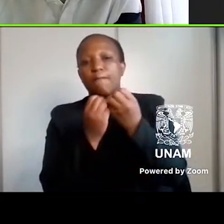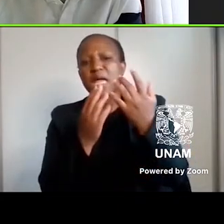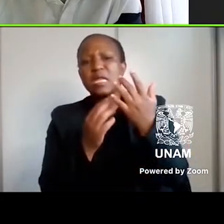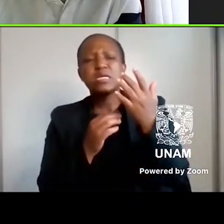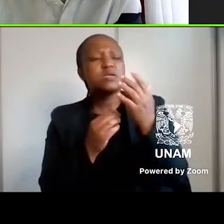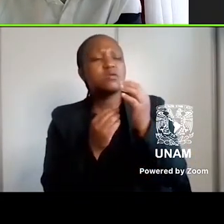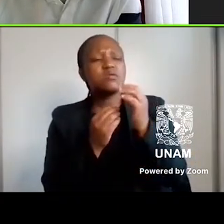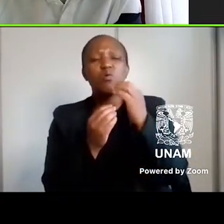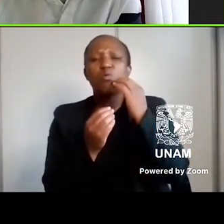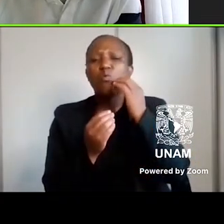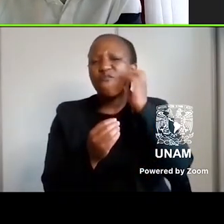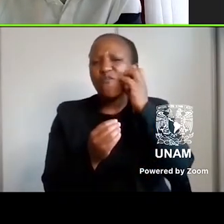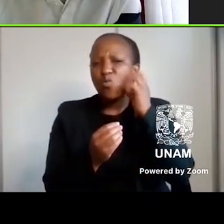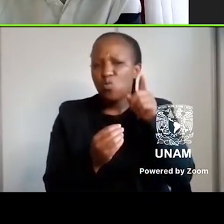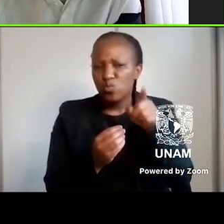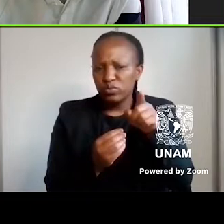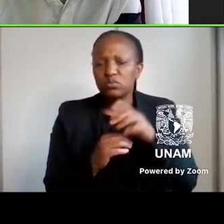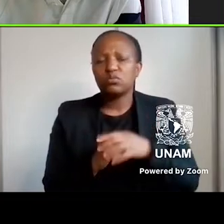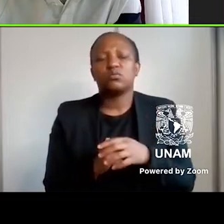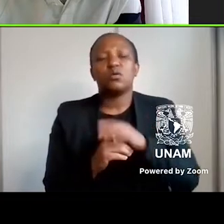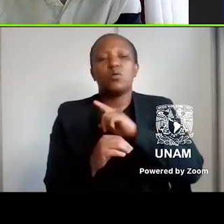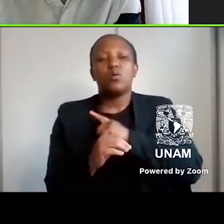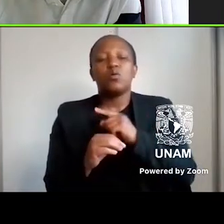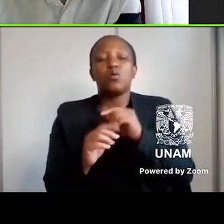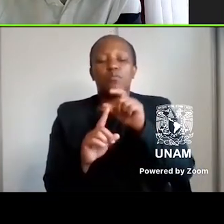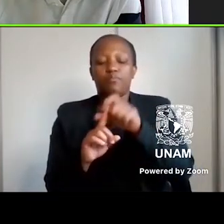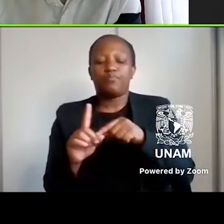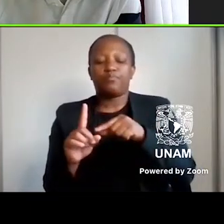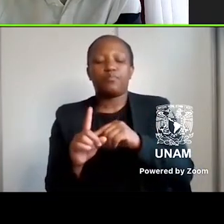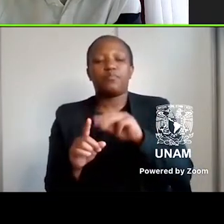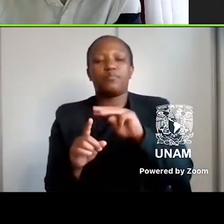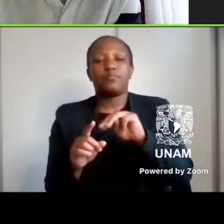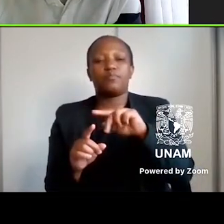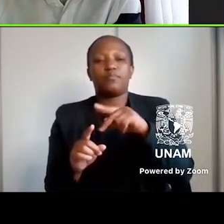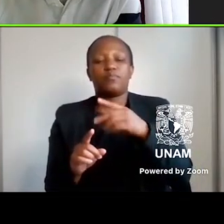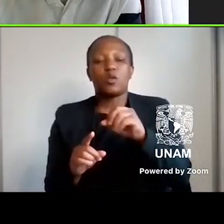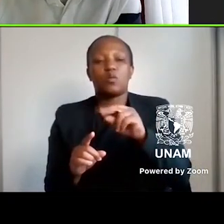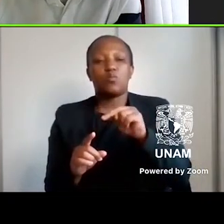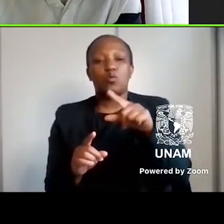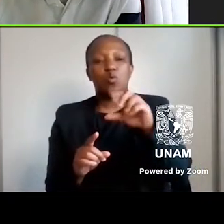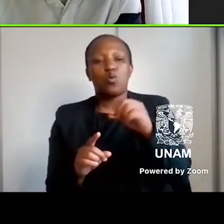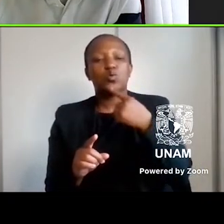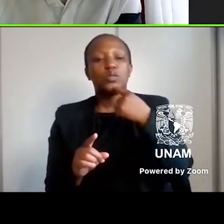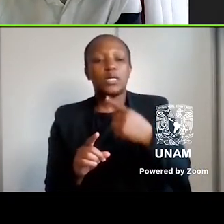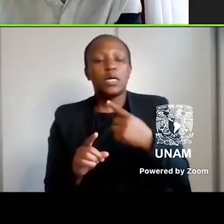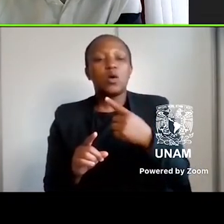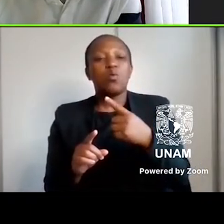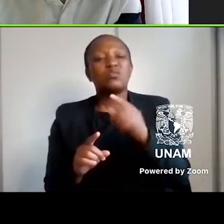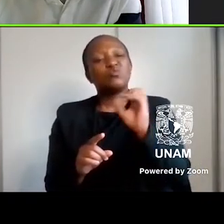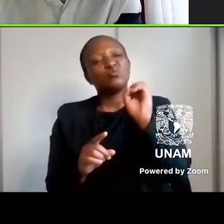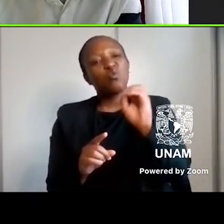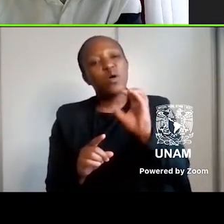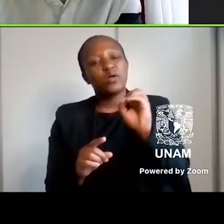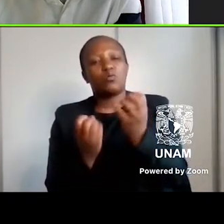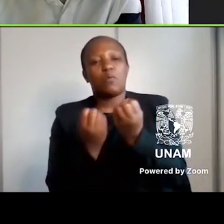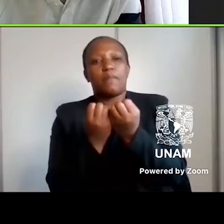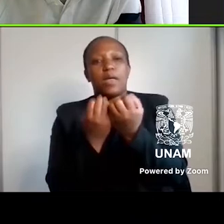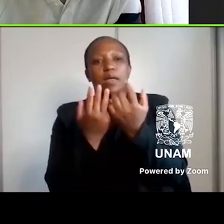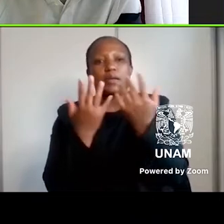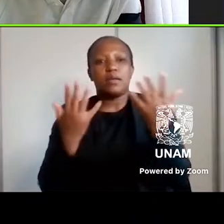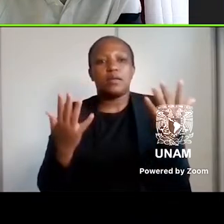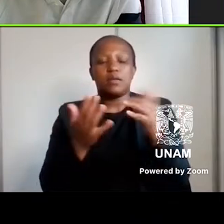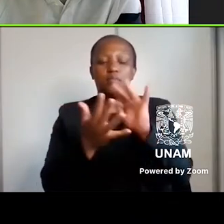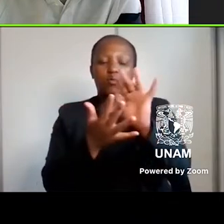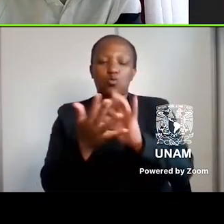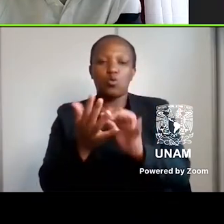The conceit around which Mflongo's collection revolves is an idea of Soweto as plural. Its stories take place in